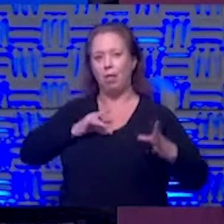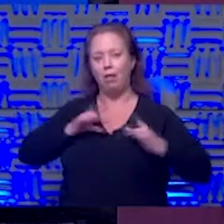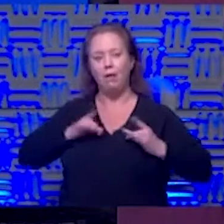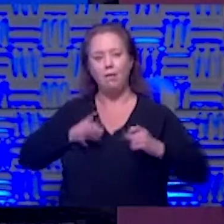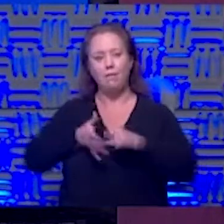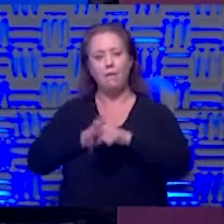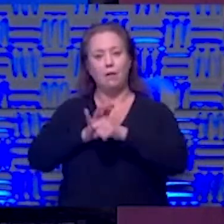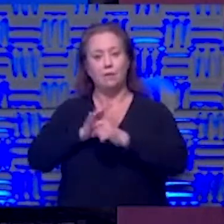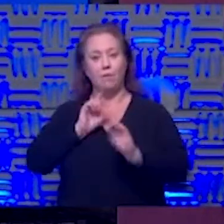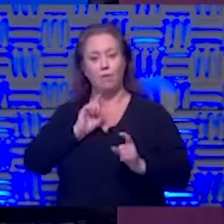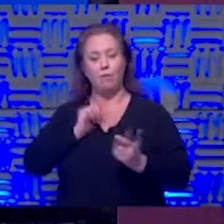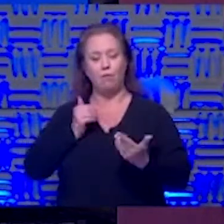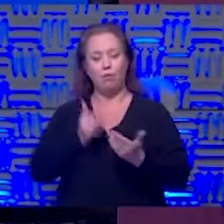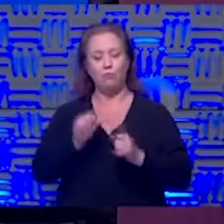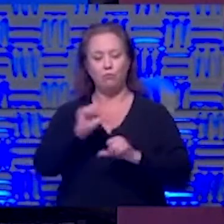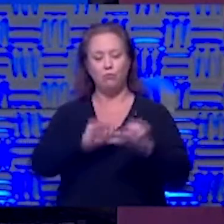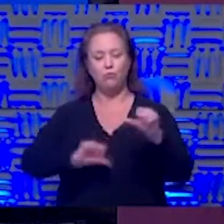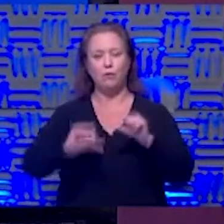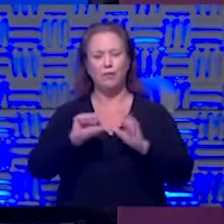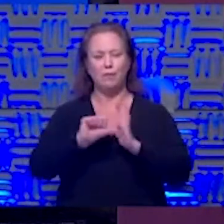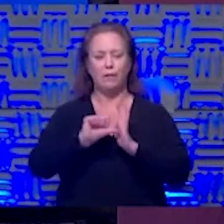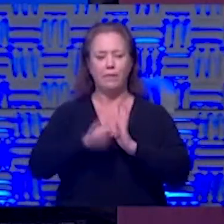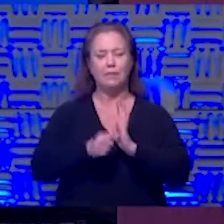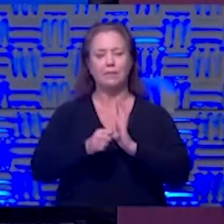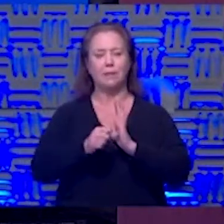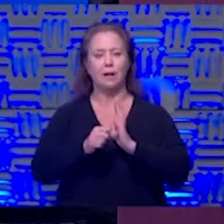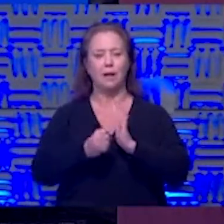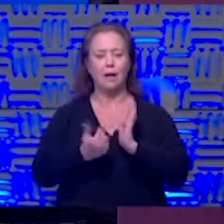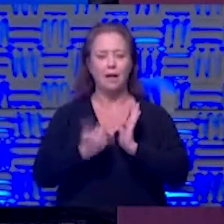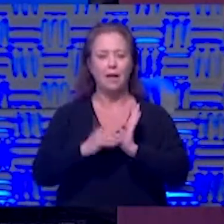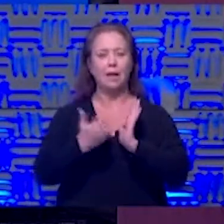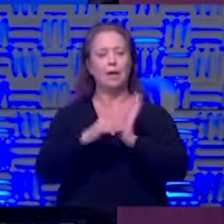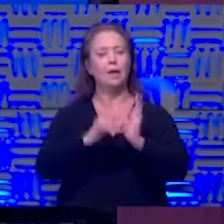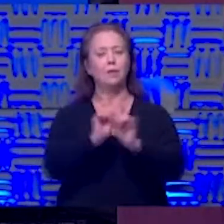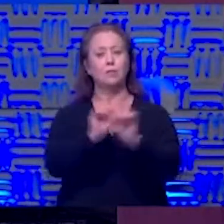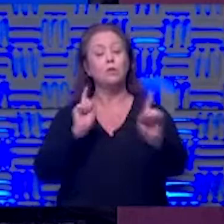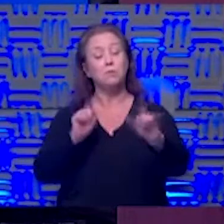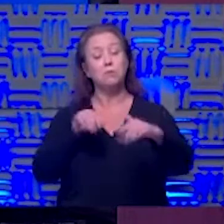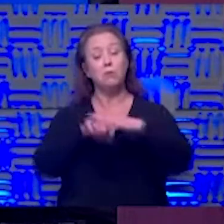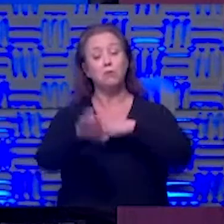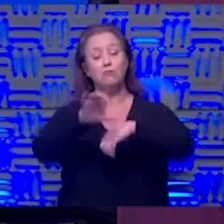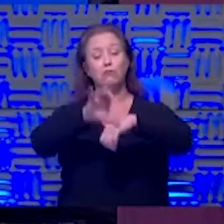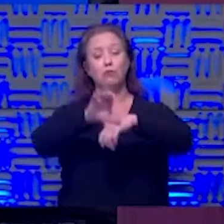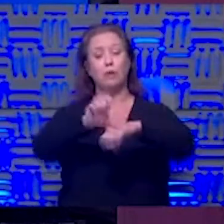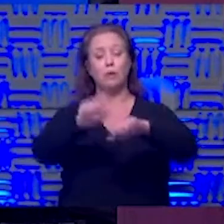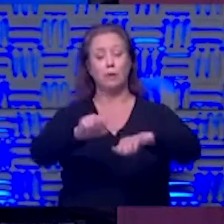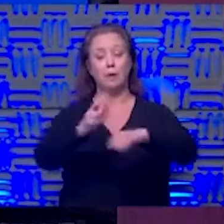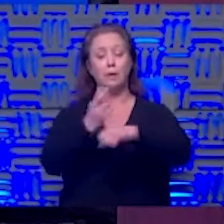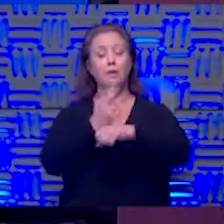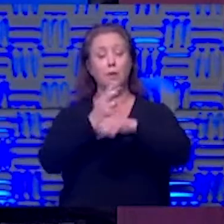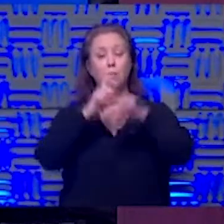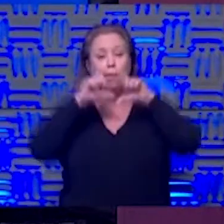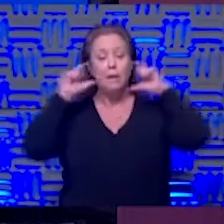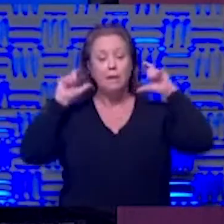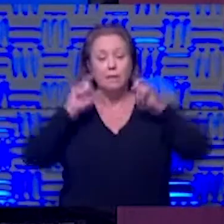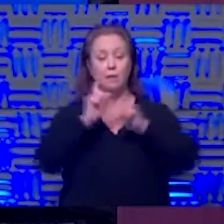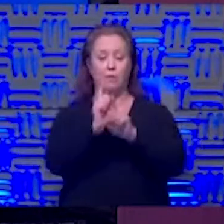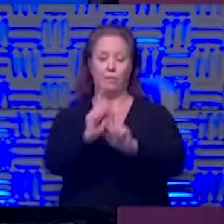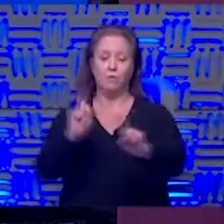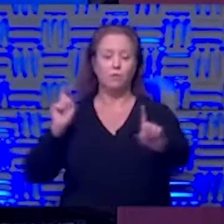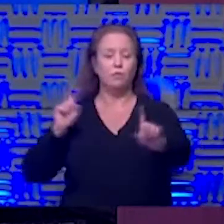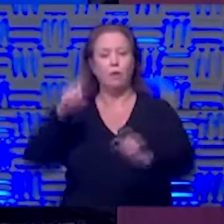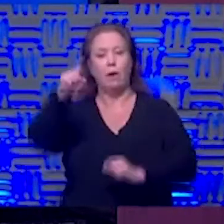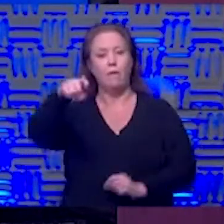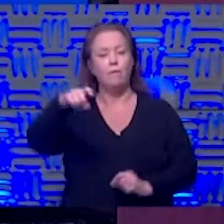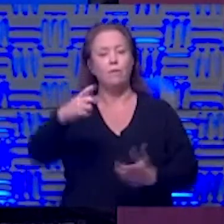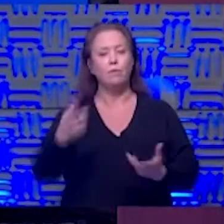and and that's why we keep stressing this thing about social distancing and wearing a mask you can go to church but you got to be distanced you got to wear you